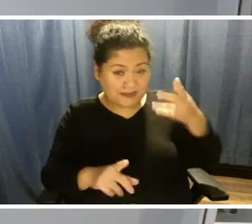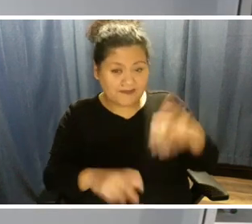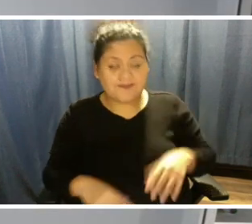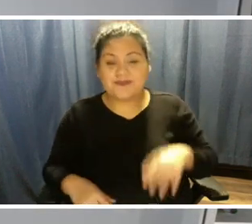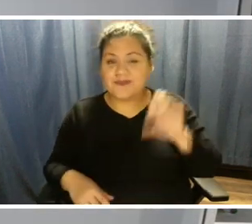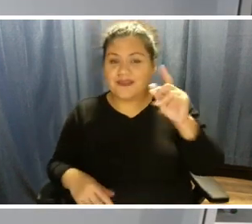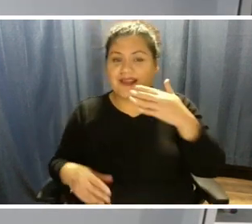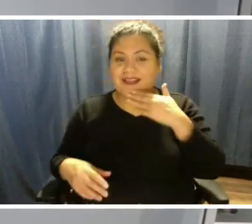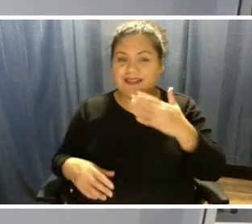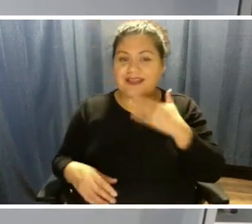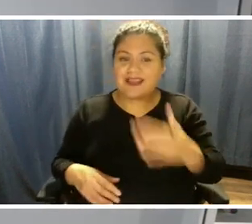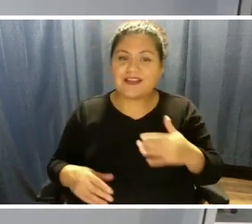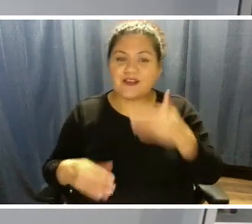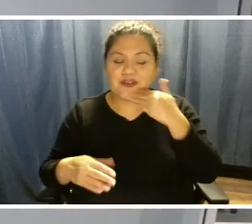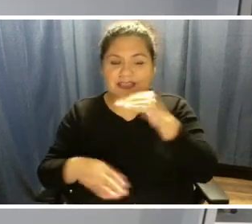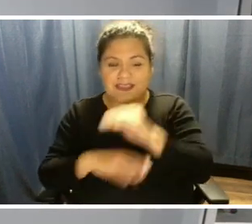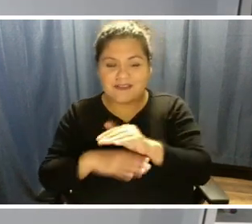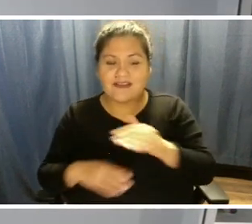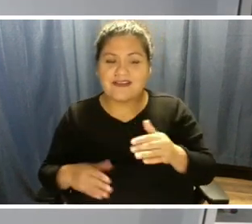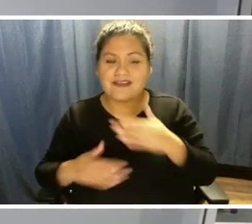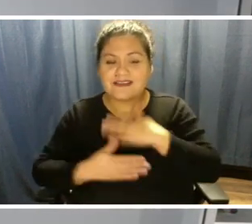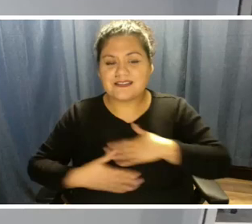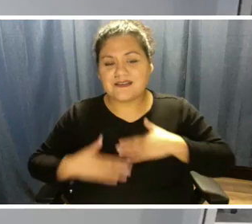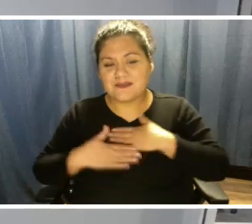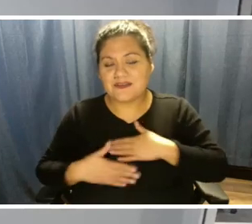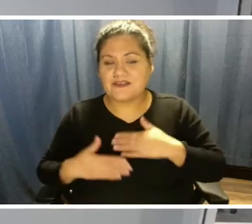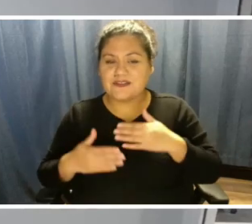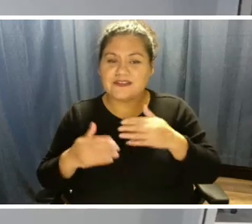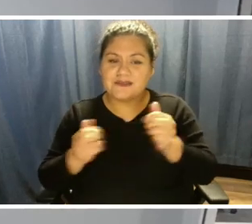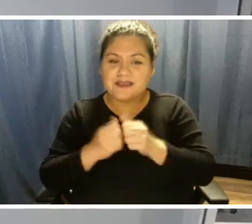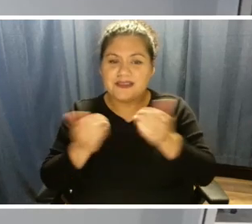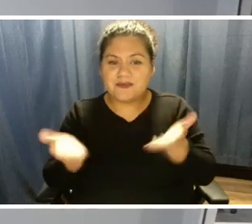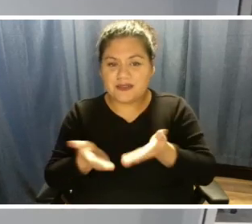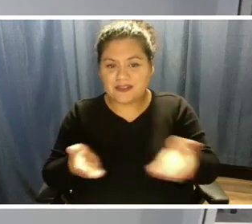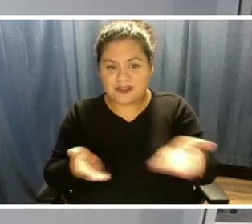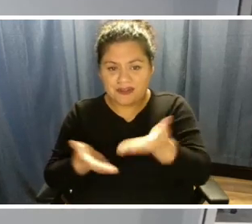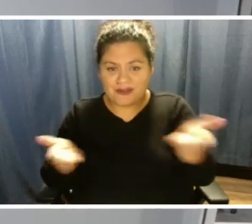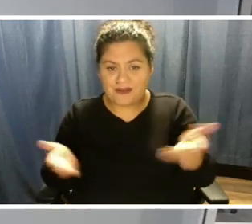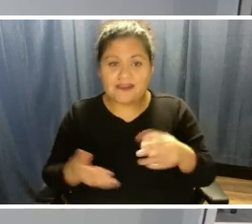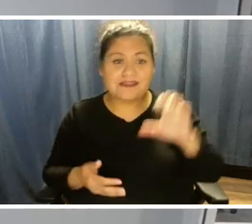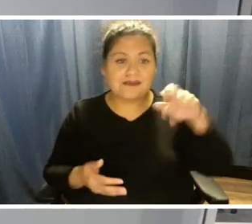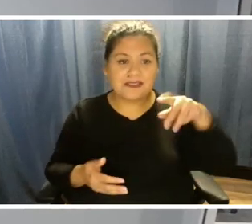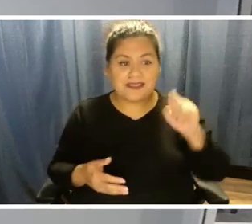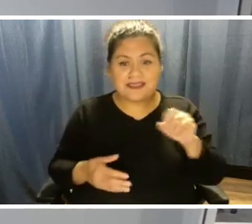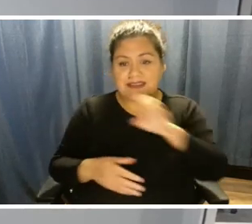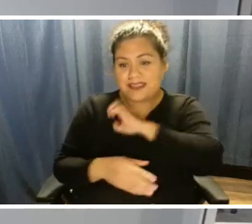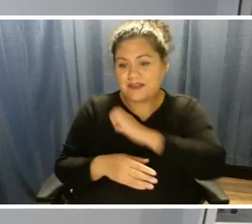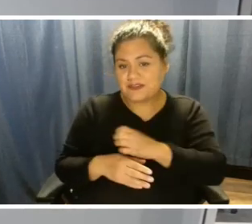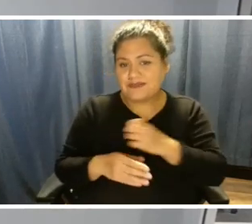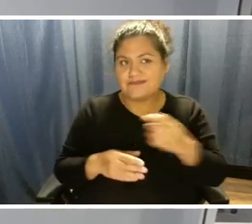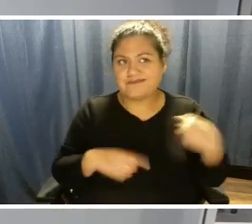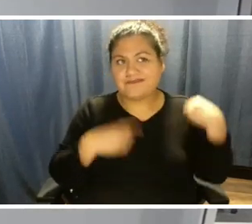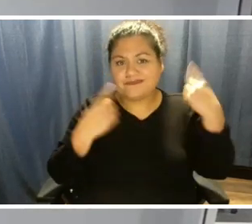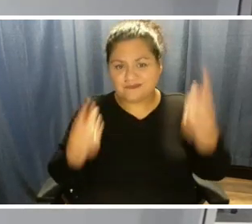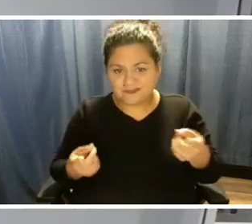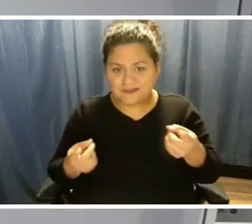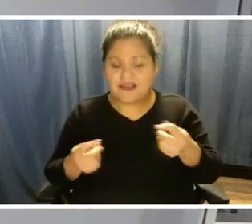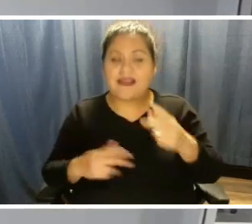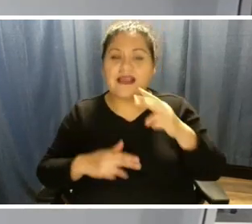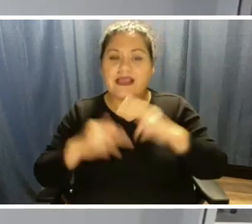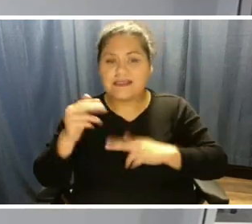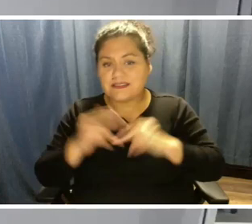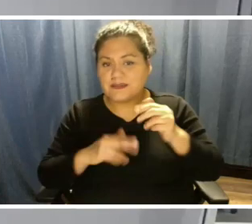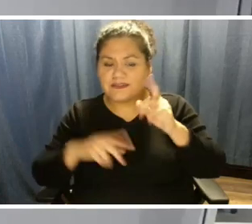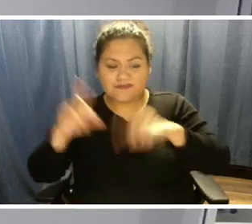Melissa, and good evening, folks. It's a pleasure to be here with you this evening. CPS Energy over the years has built a diversified